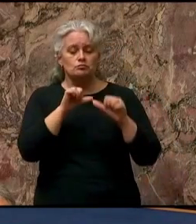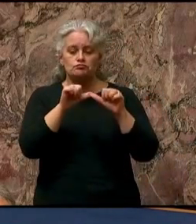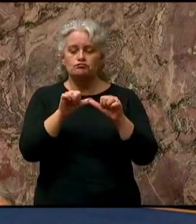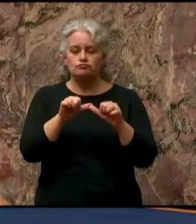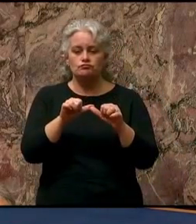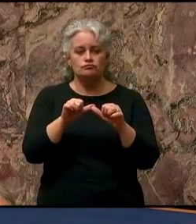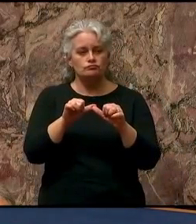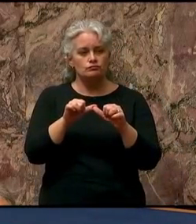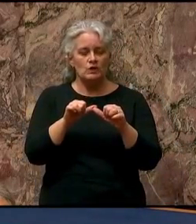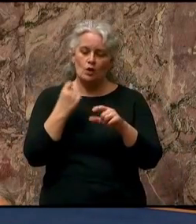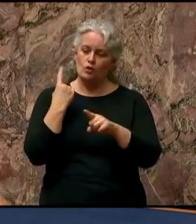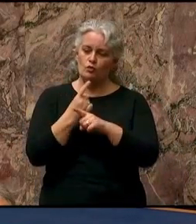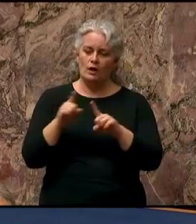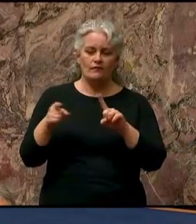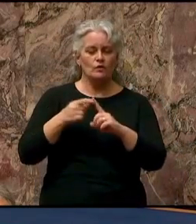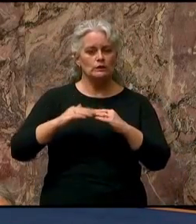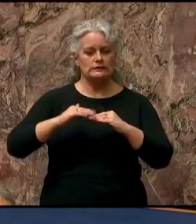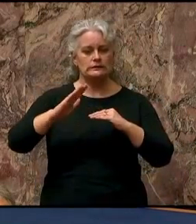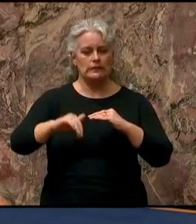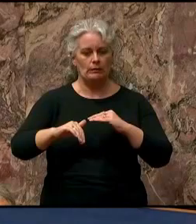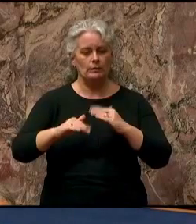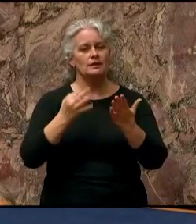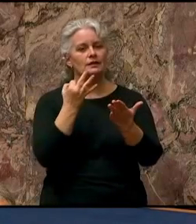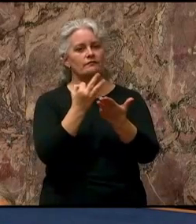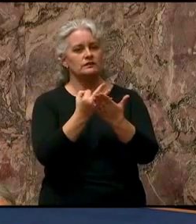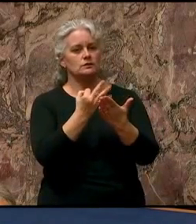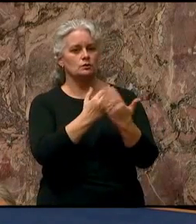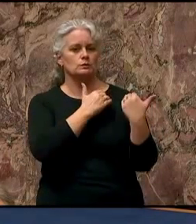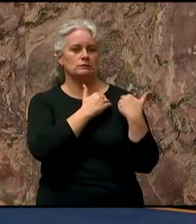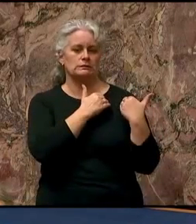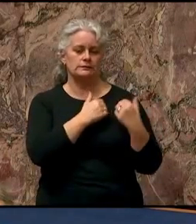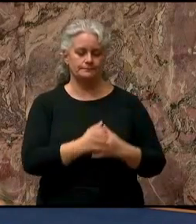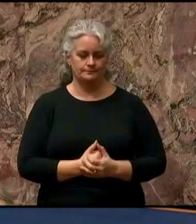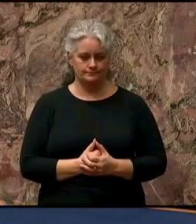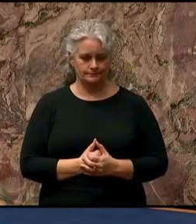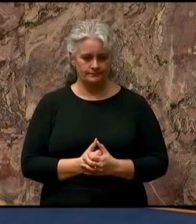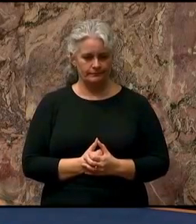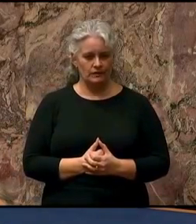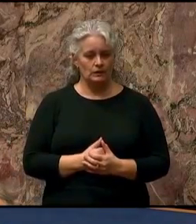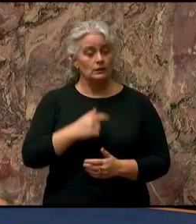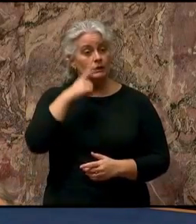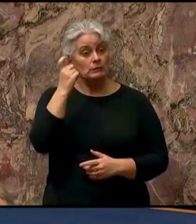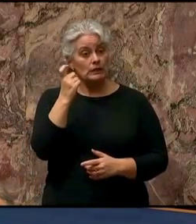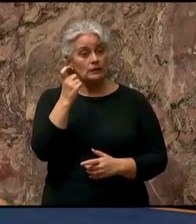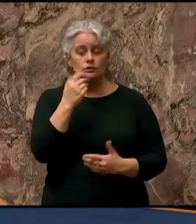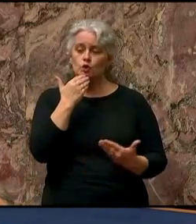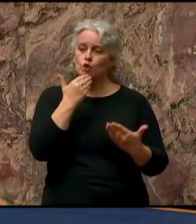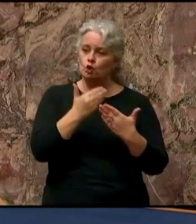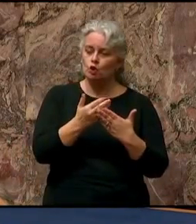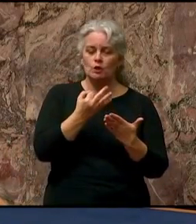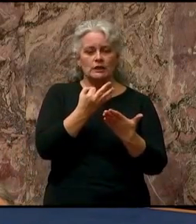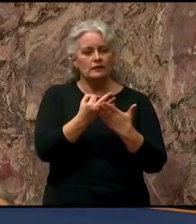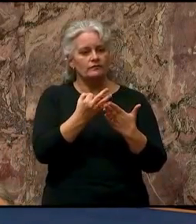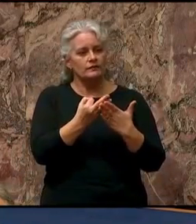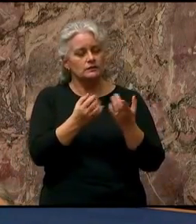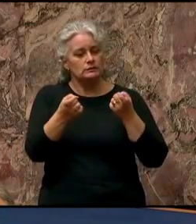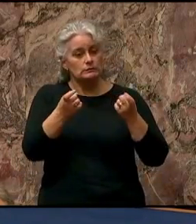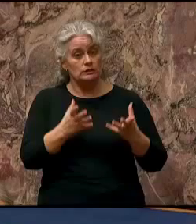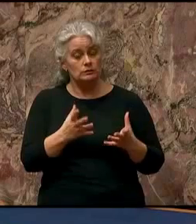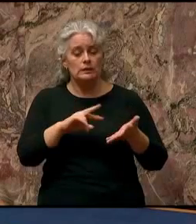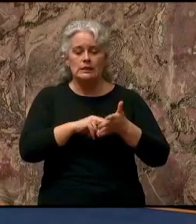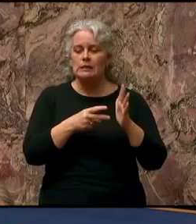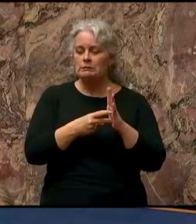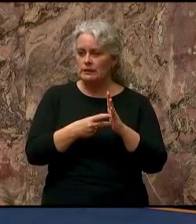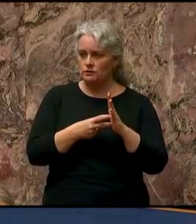the right first step—fiscal responsibility. Because sound fiscal management builds the foundation for